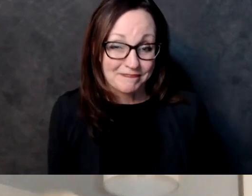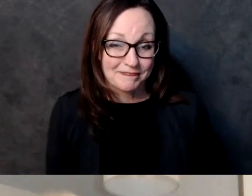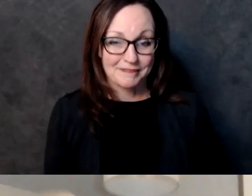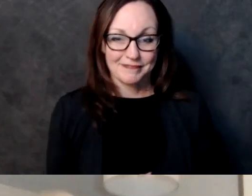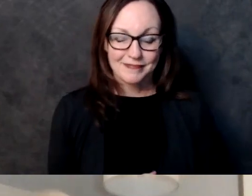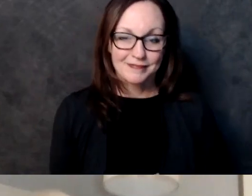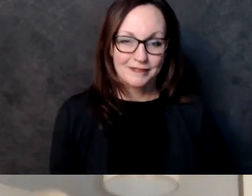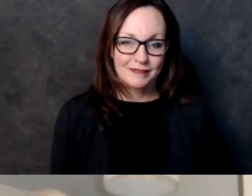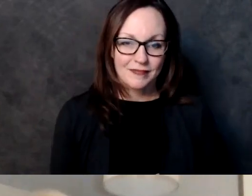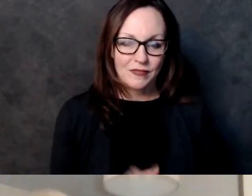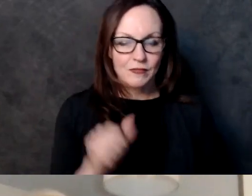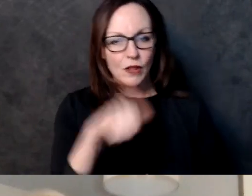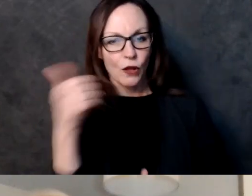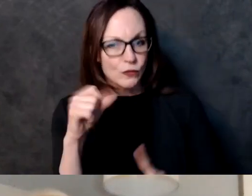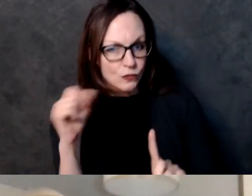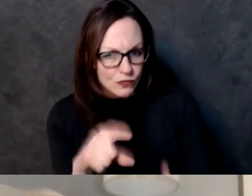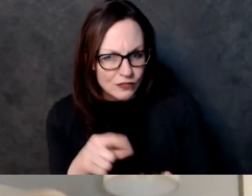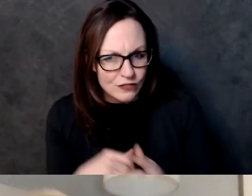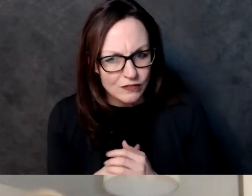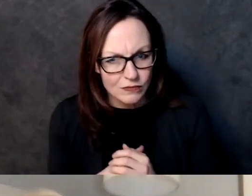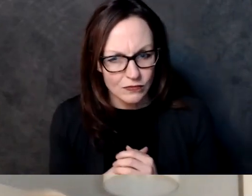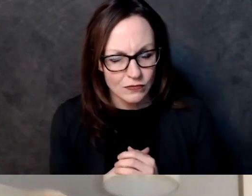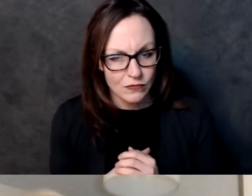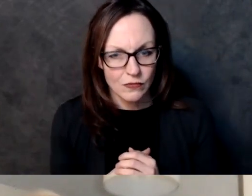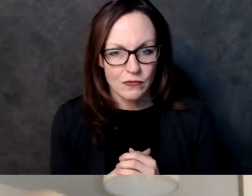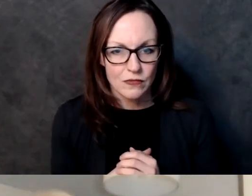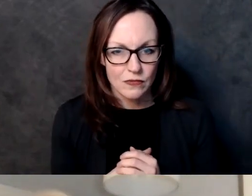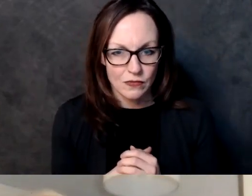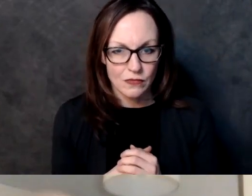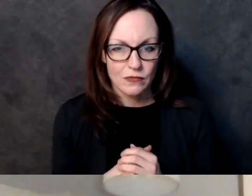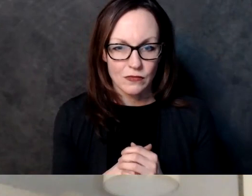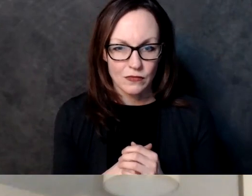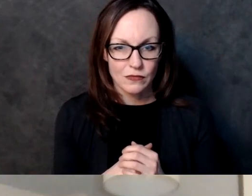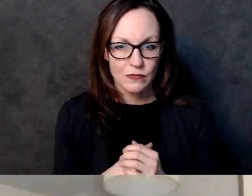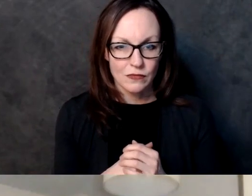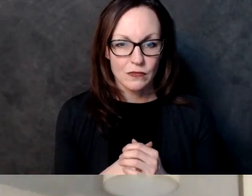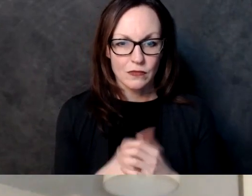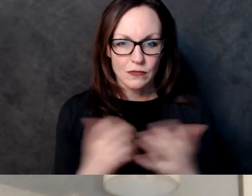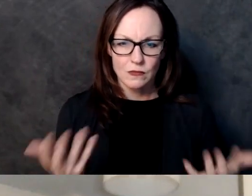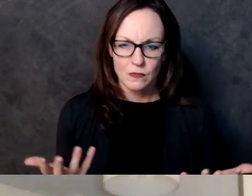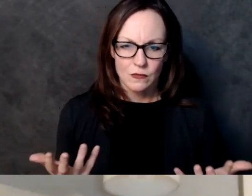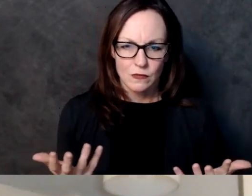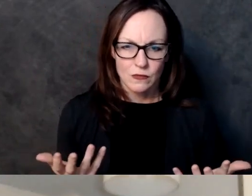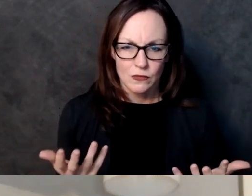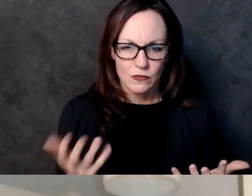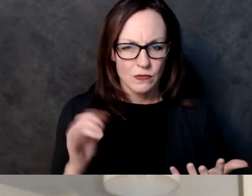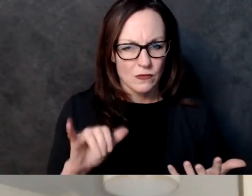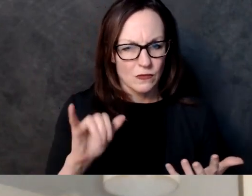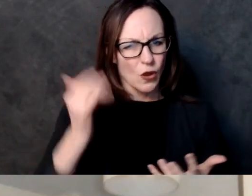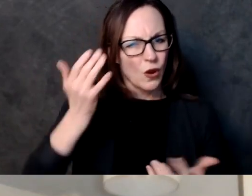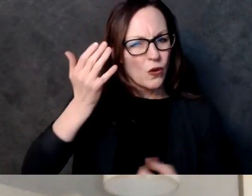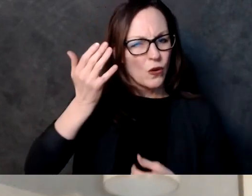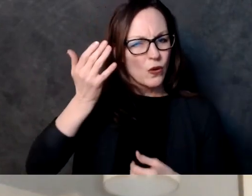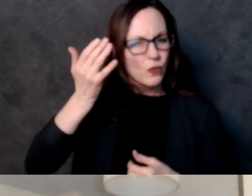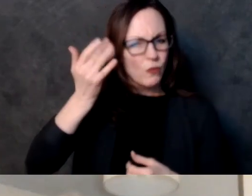distance short answer is money um staffing all of this takes funds and part of the big hold up right now